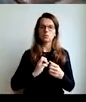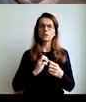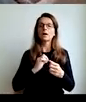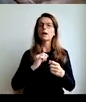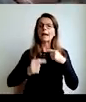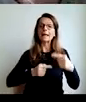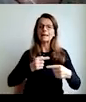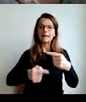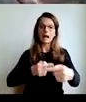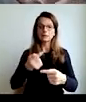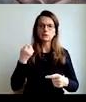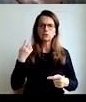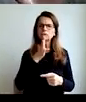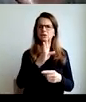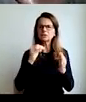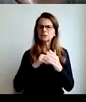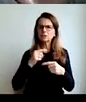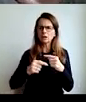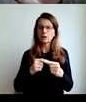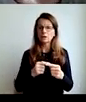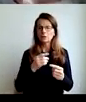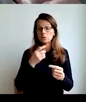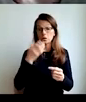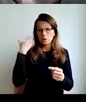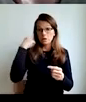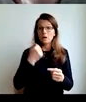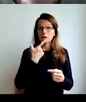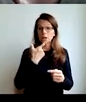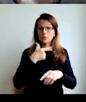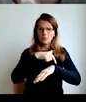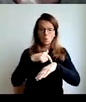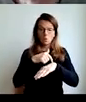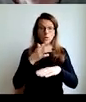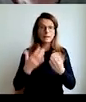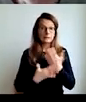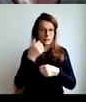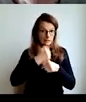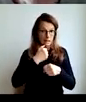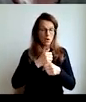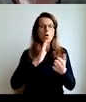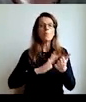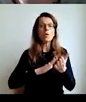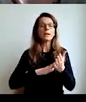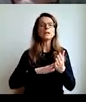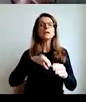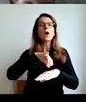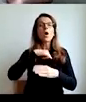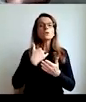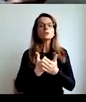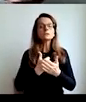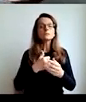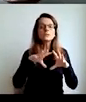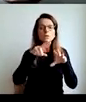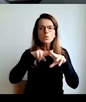history of 400,000 generations, two hours a day